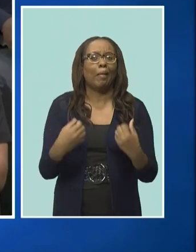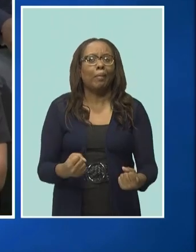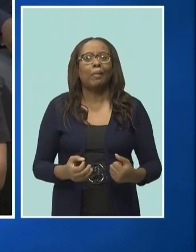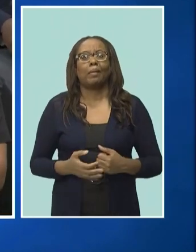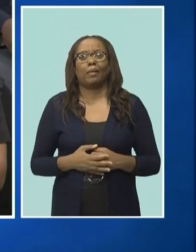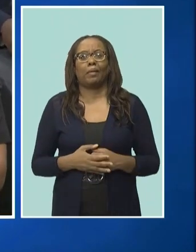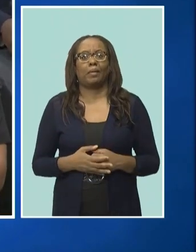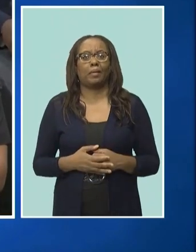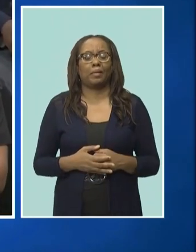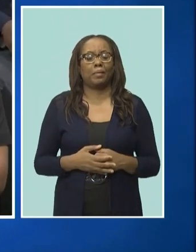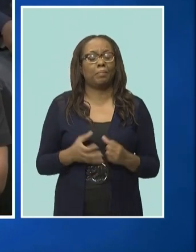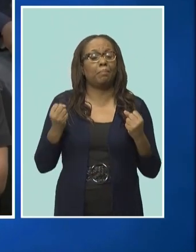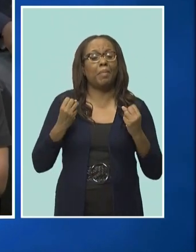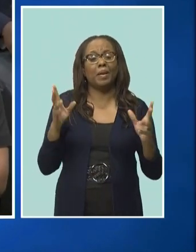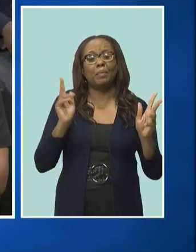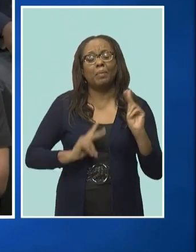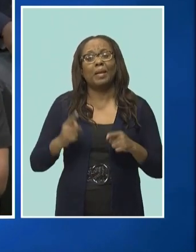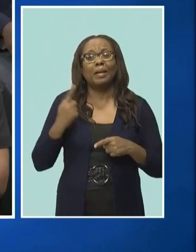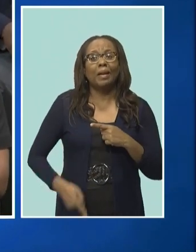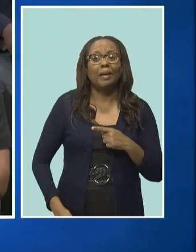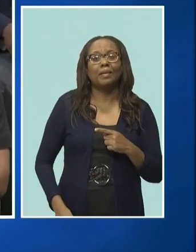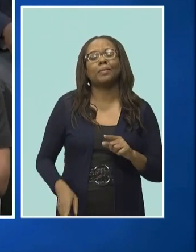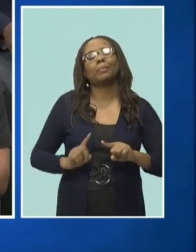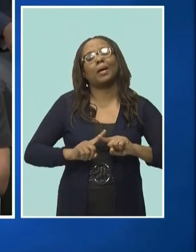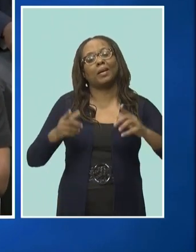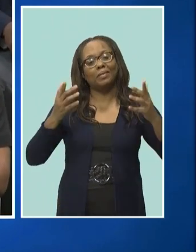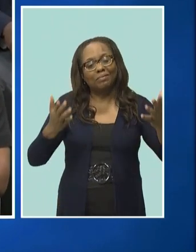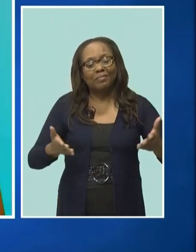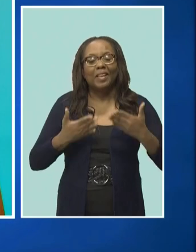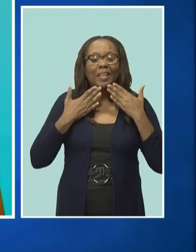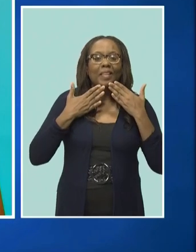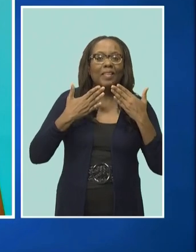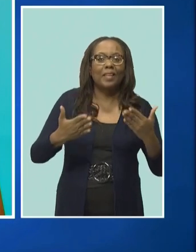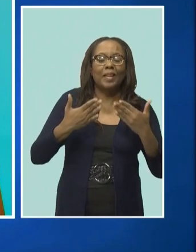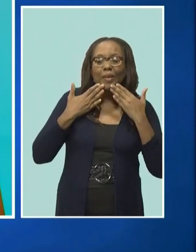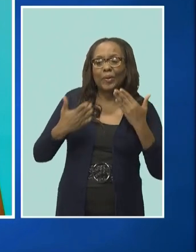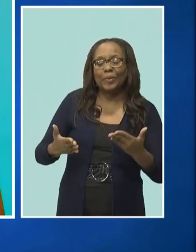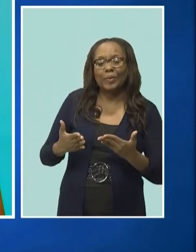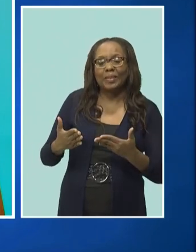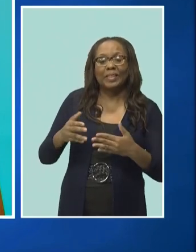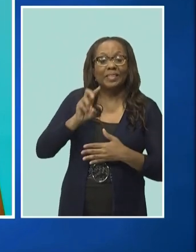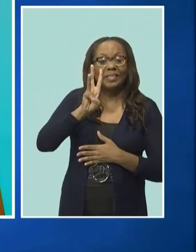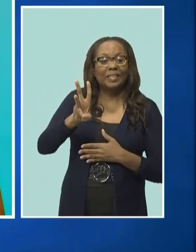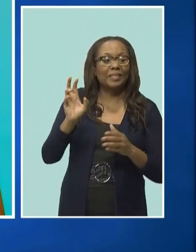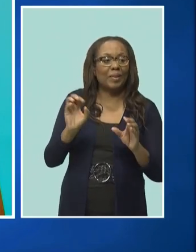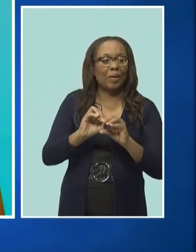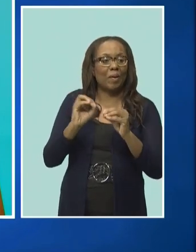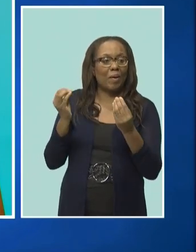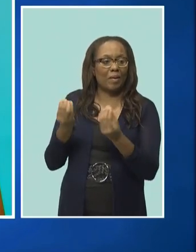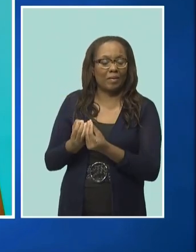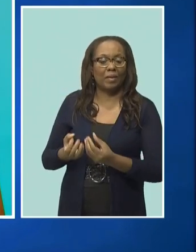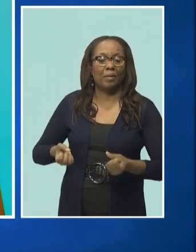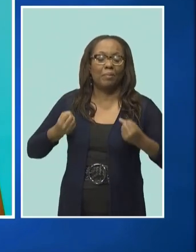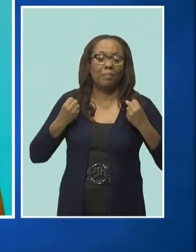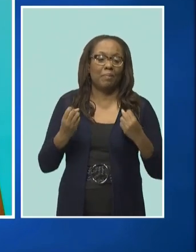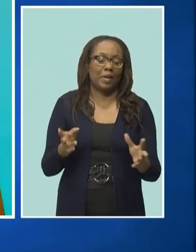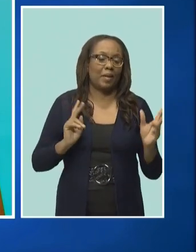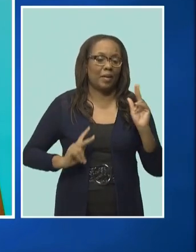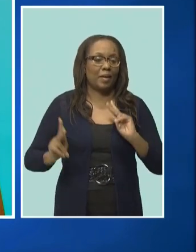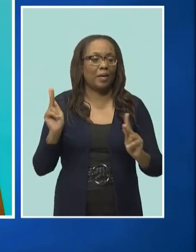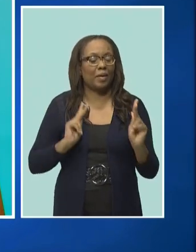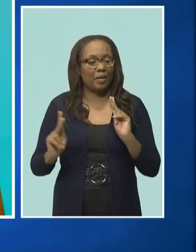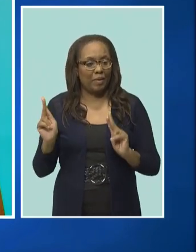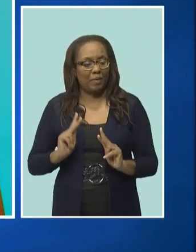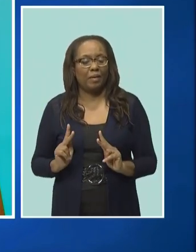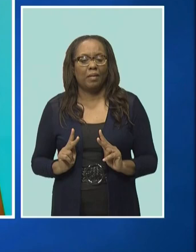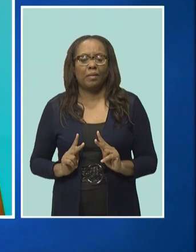the reach of many. But thanks to organizations like the ones we've invited here today and many of these people the